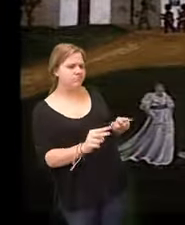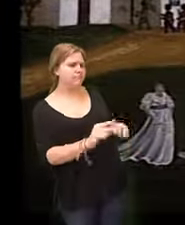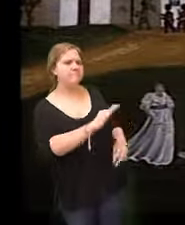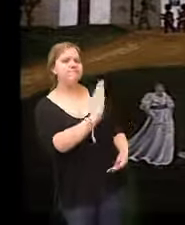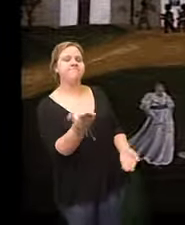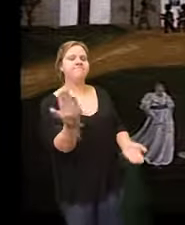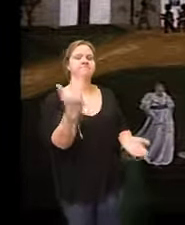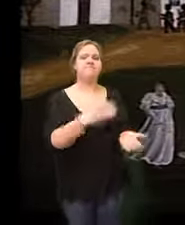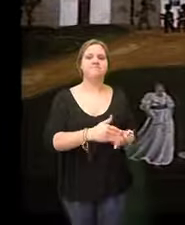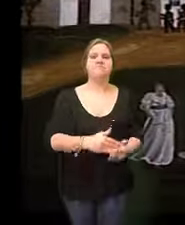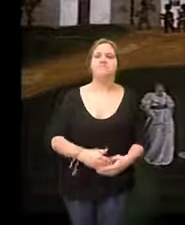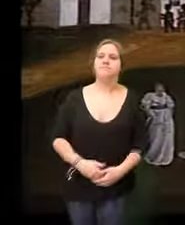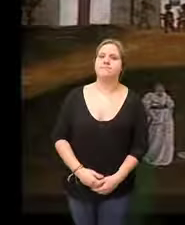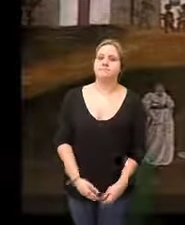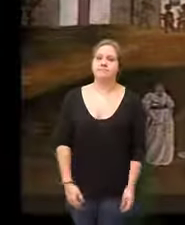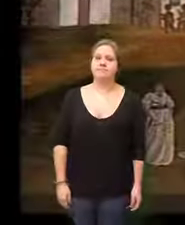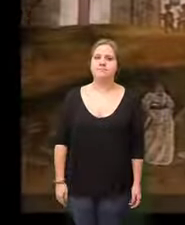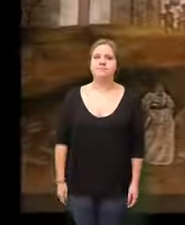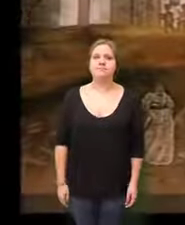public eye